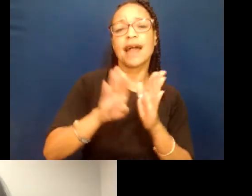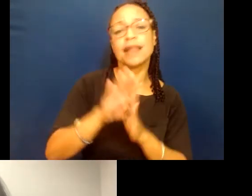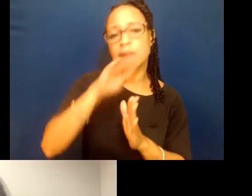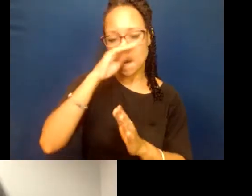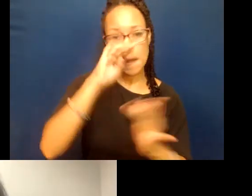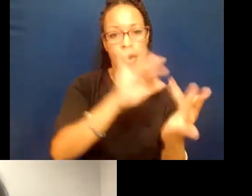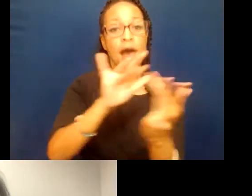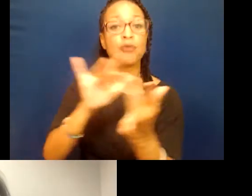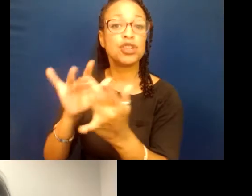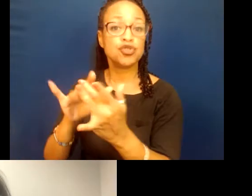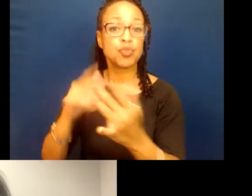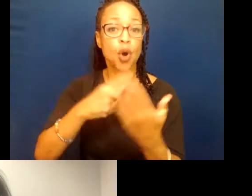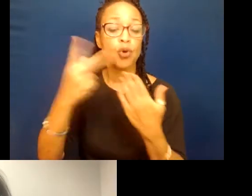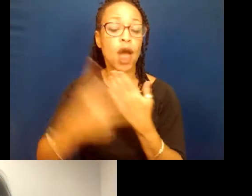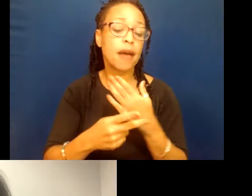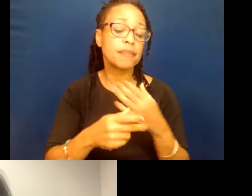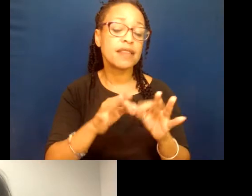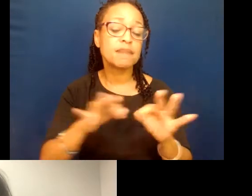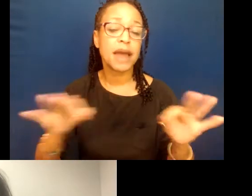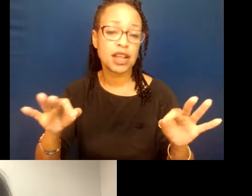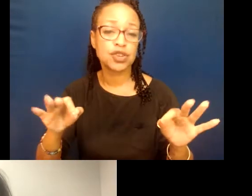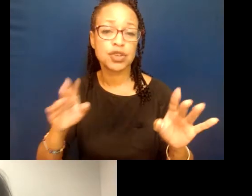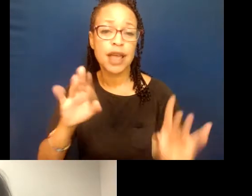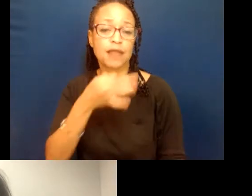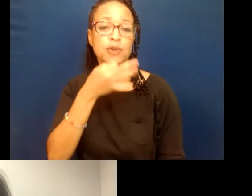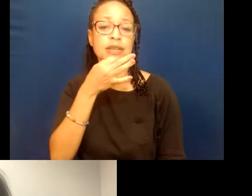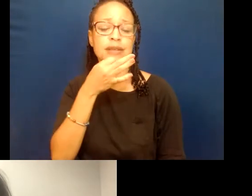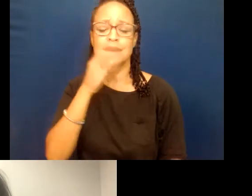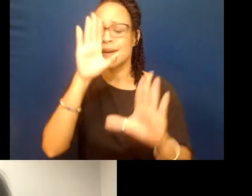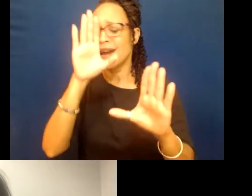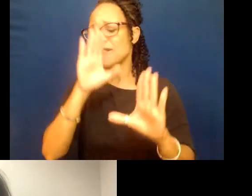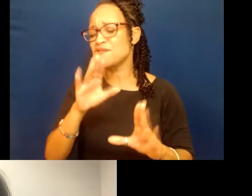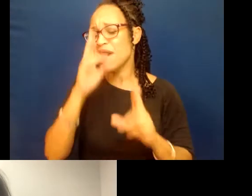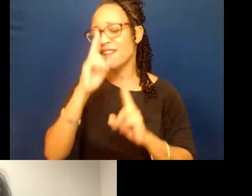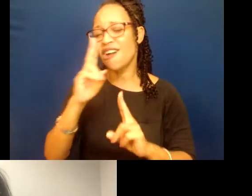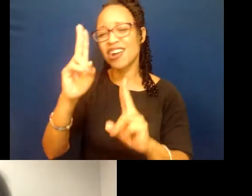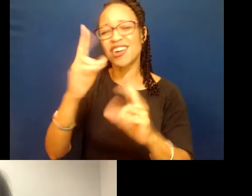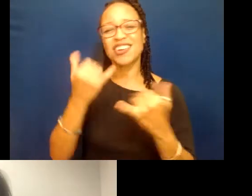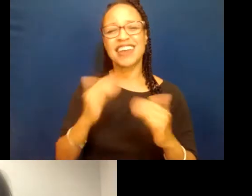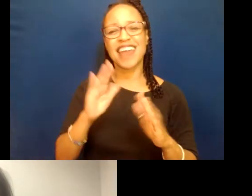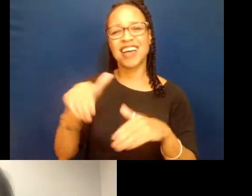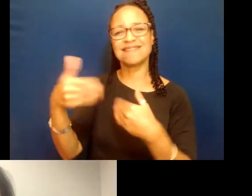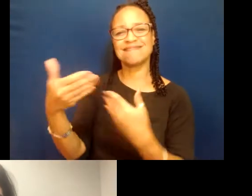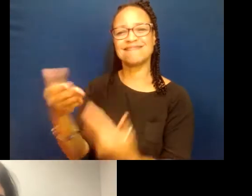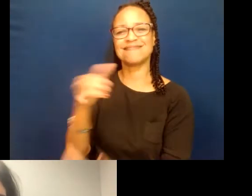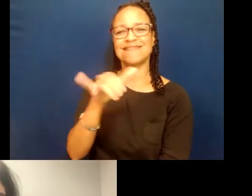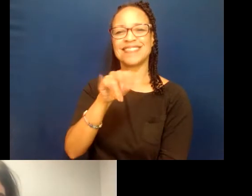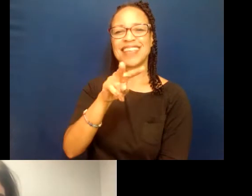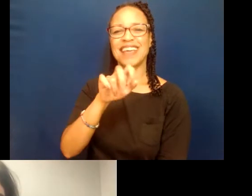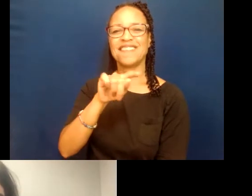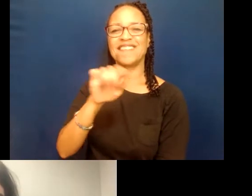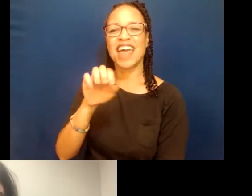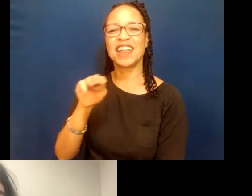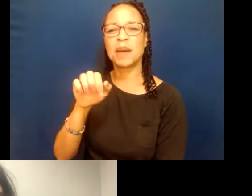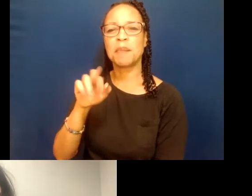programs. So, it's with a great honor that I now turn it over to Yvette Martinez. Thank you